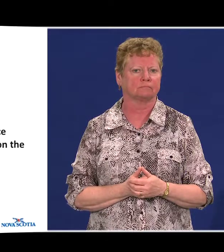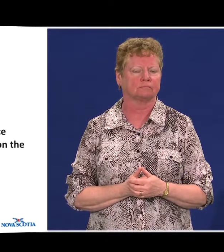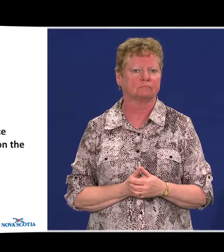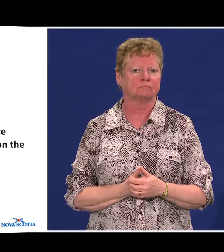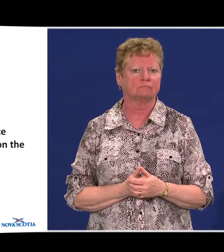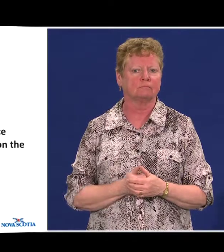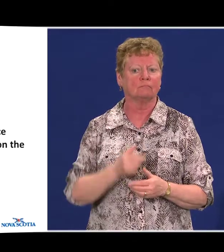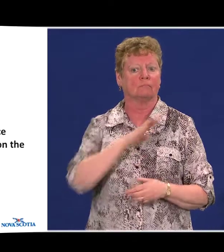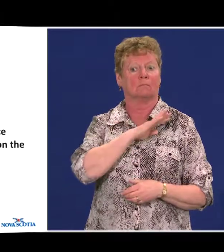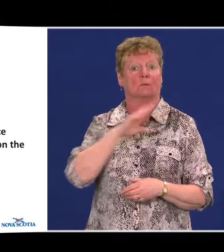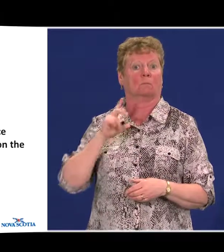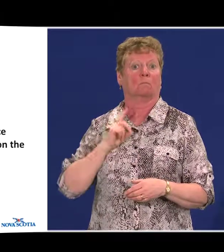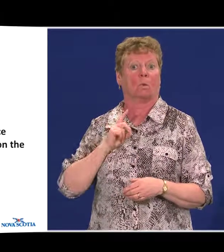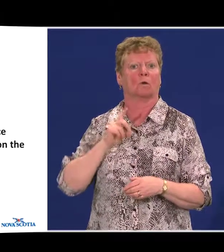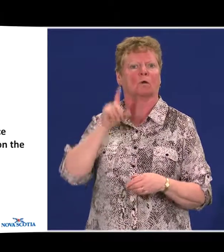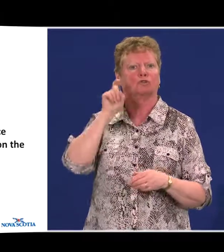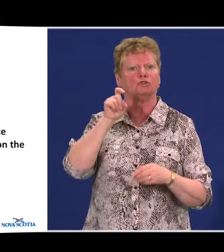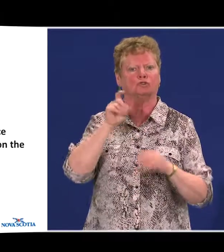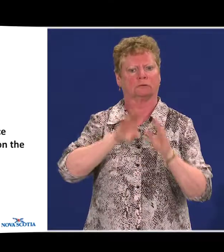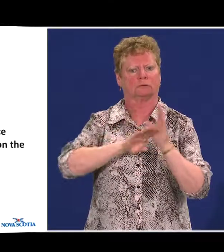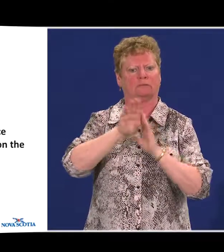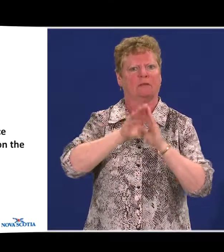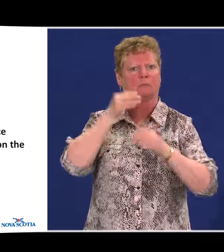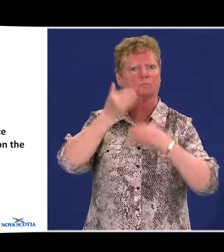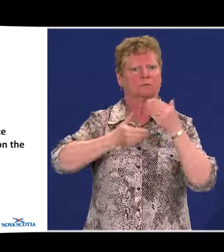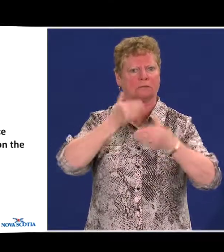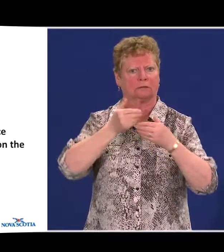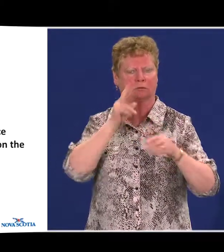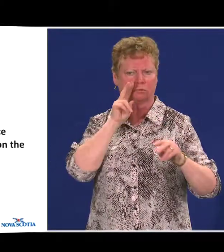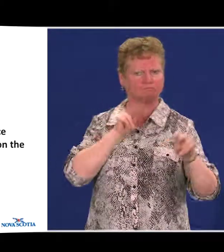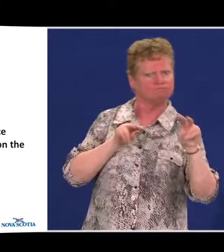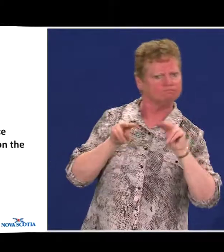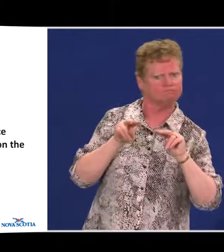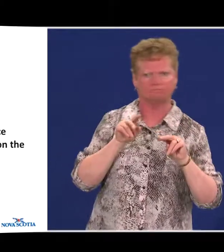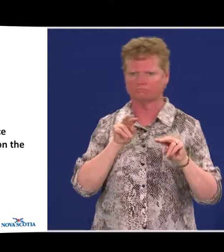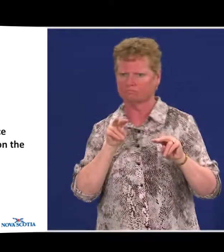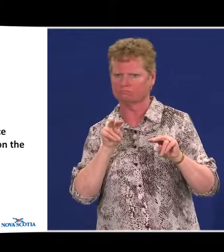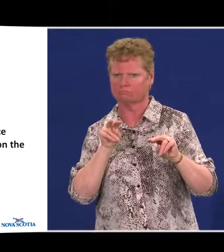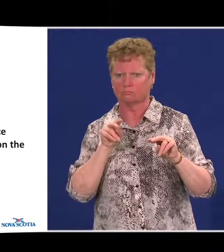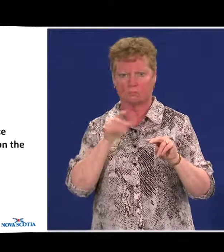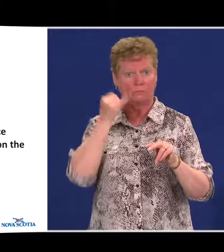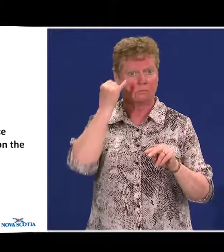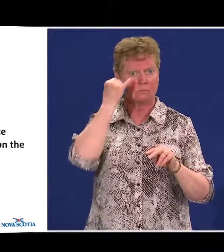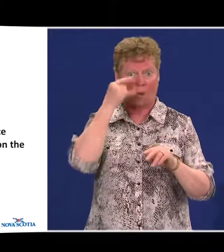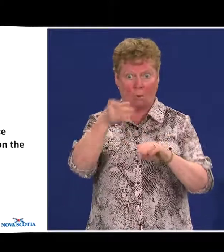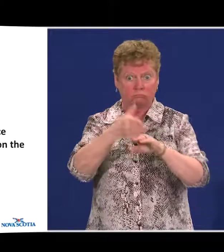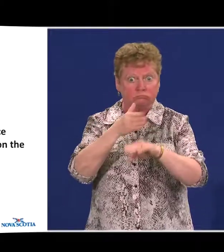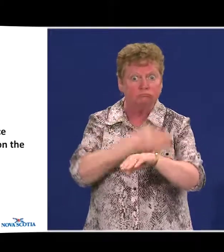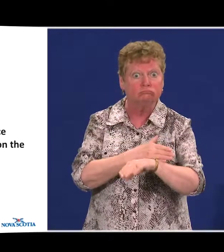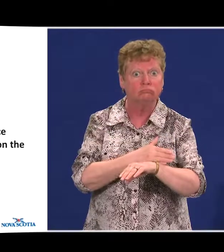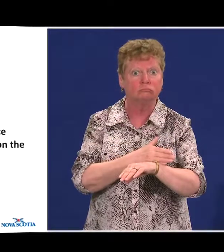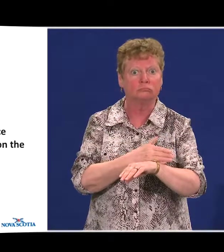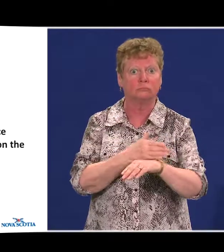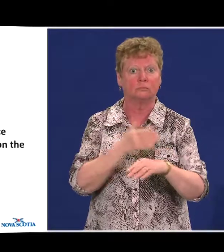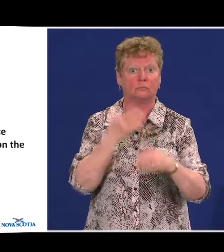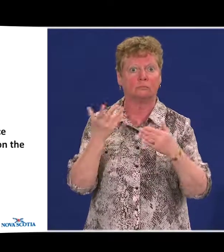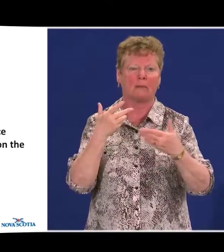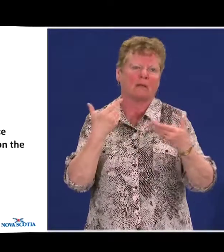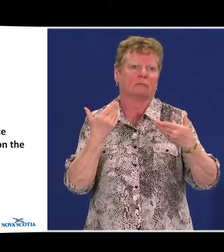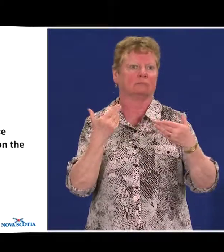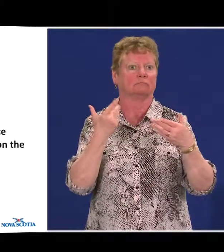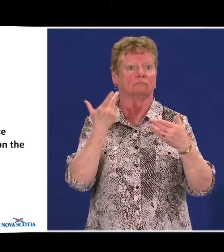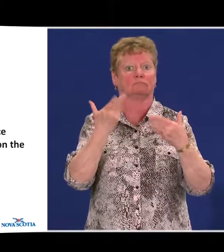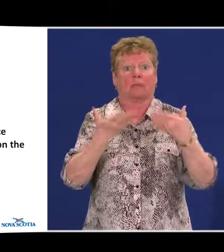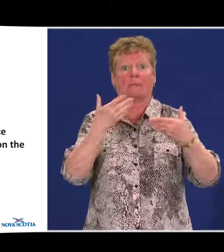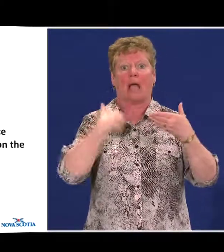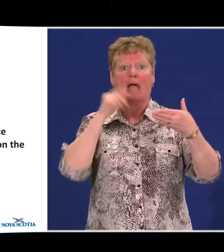The Board should develop procedures for monitoring progress. For example, maybe a compliance checklist would